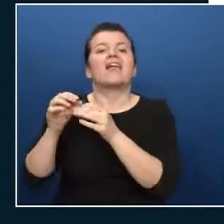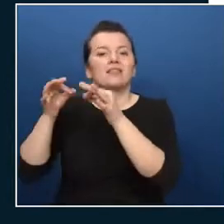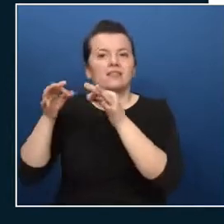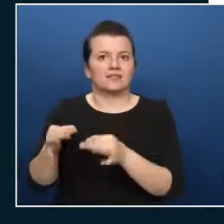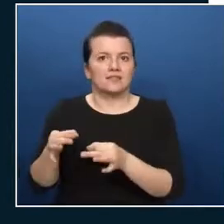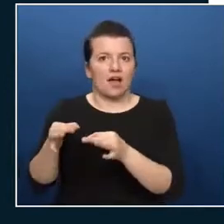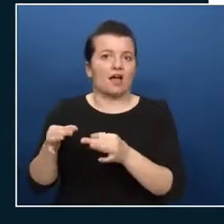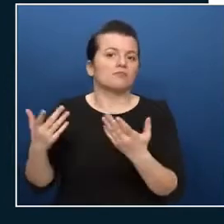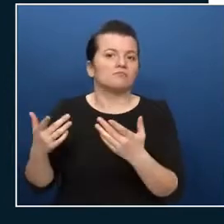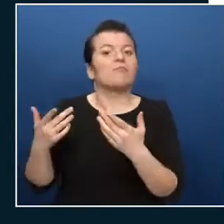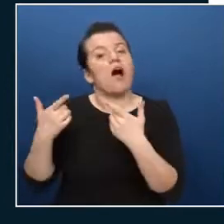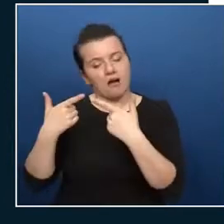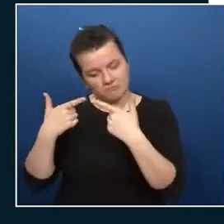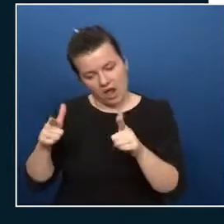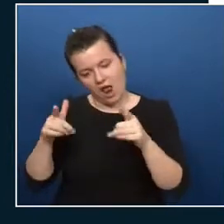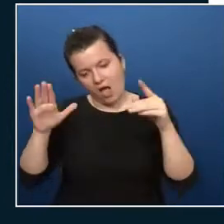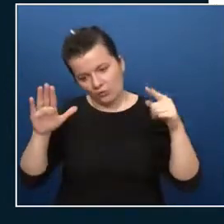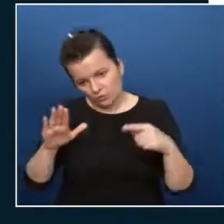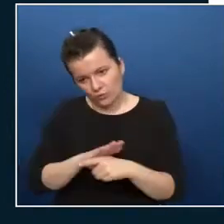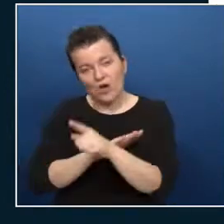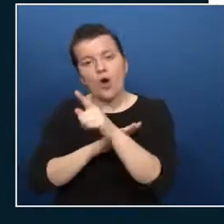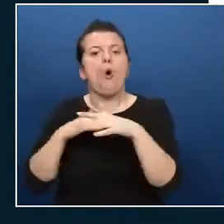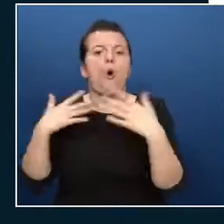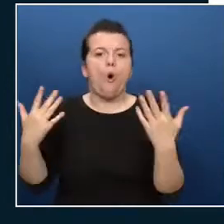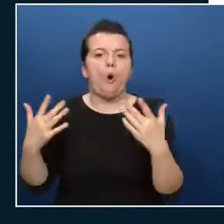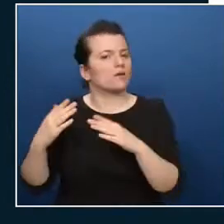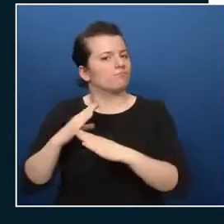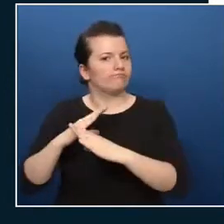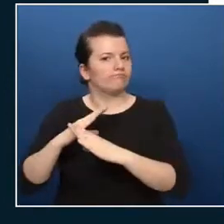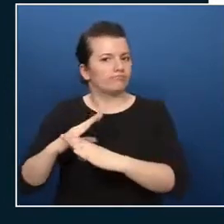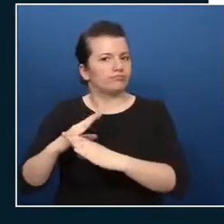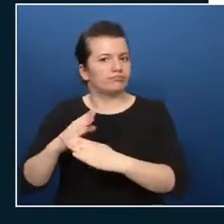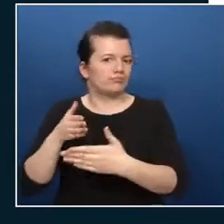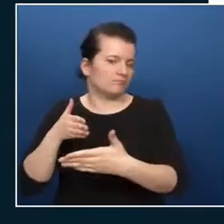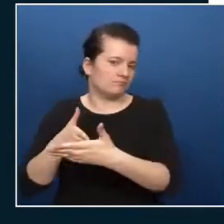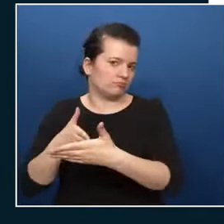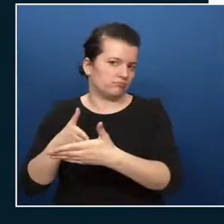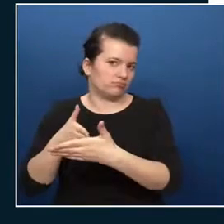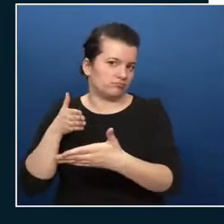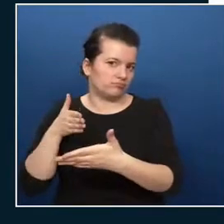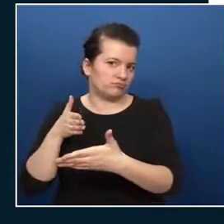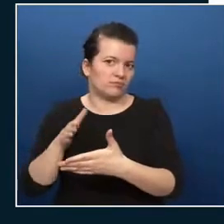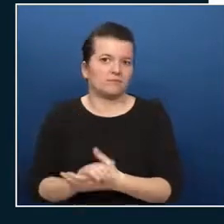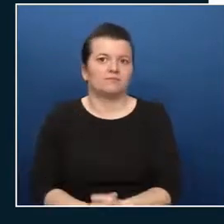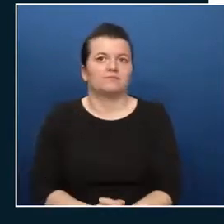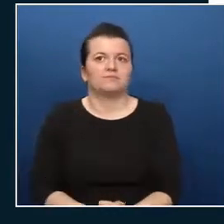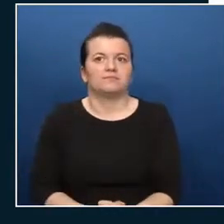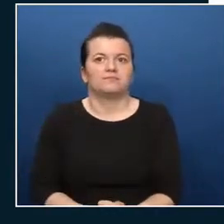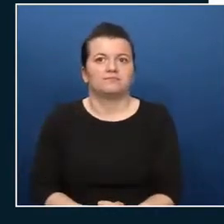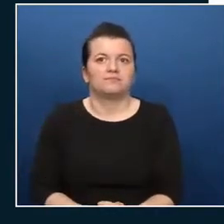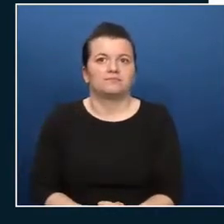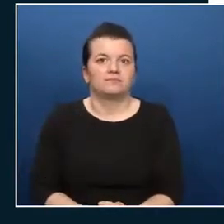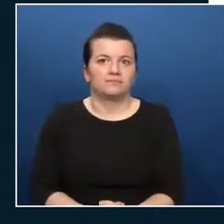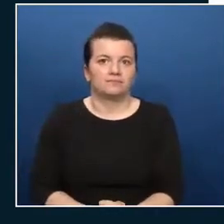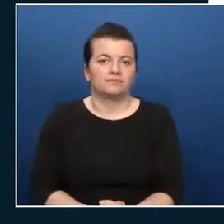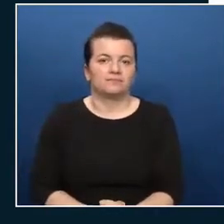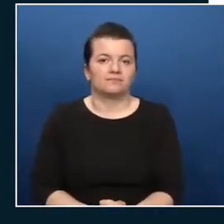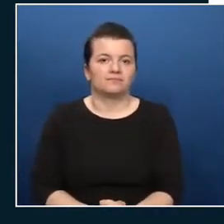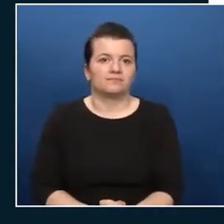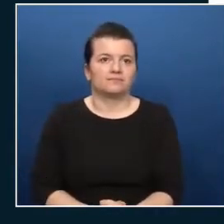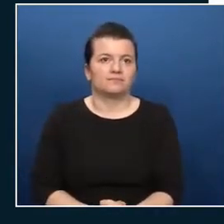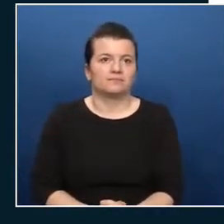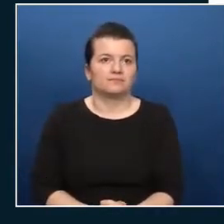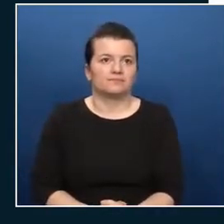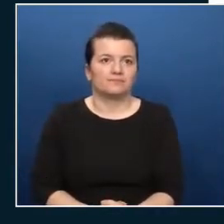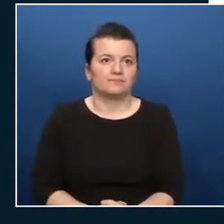access to to the resources behind your policy and Azure sorry as your